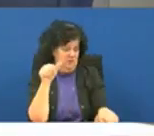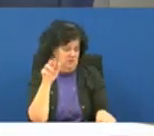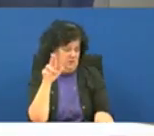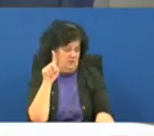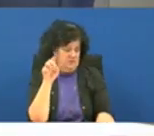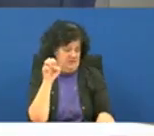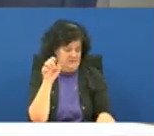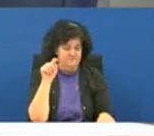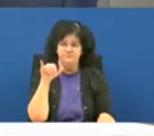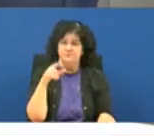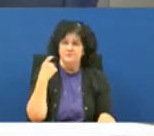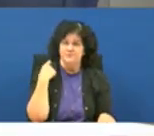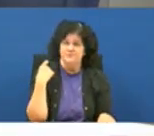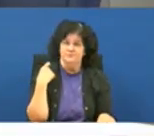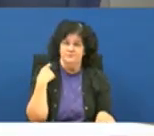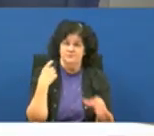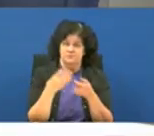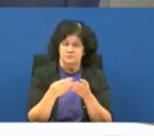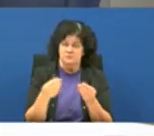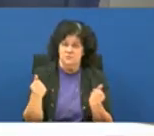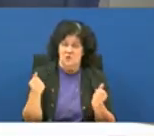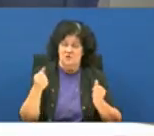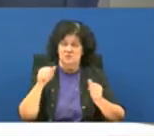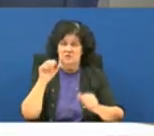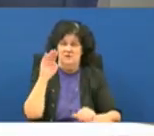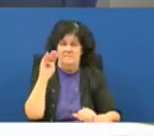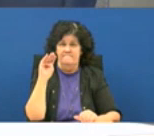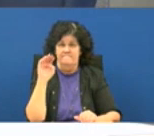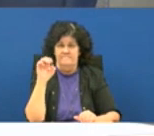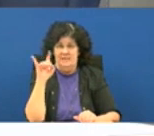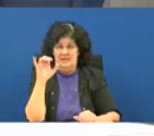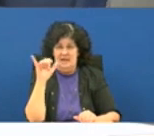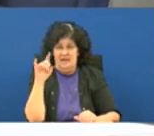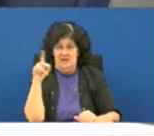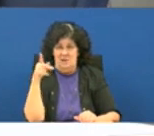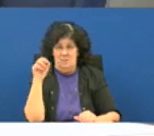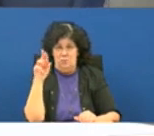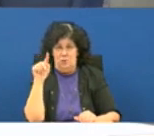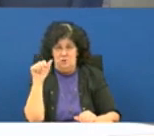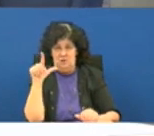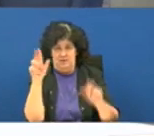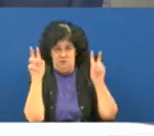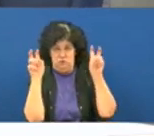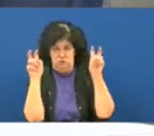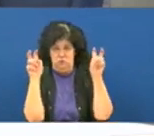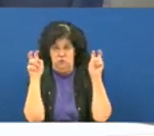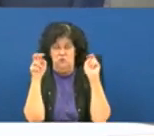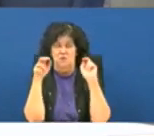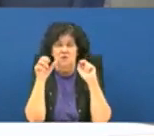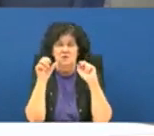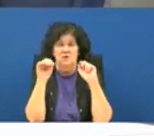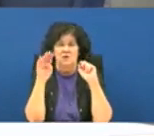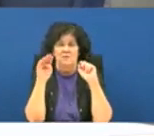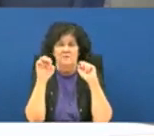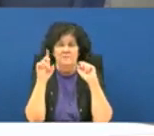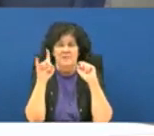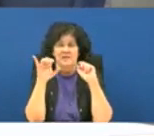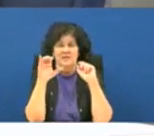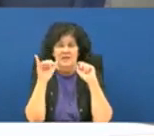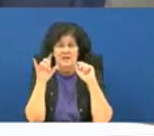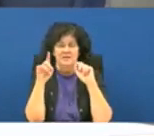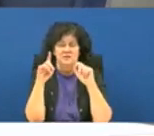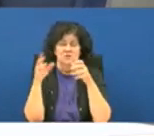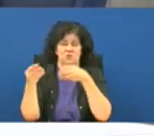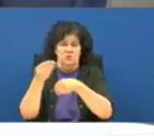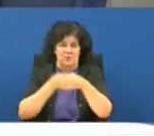just resolved the medicaid portal issue yesterday so today today okay so the medicaid reimbursements that we've had